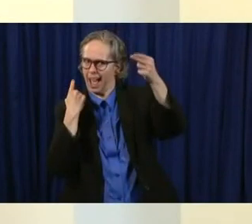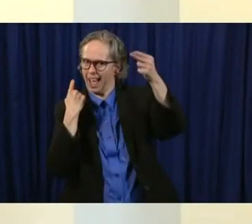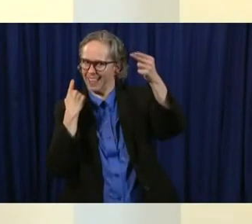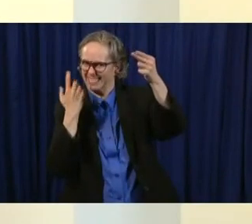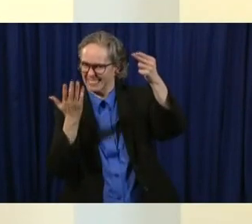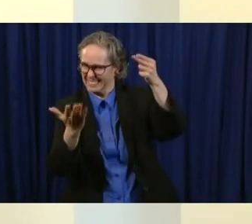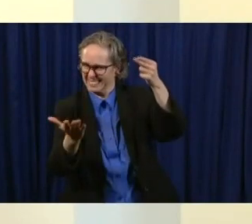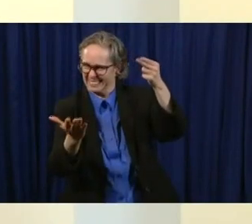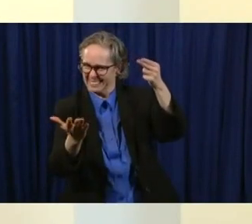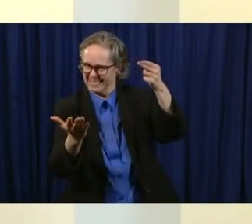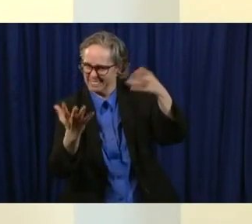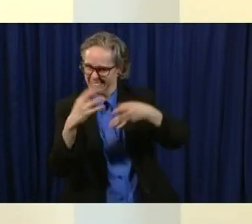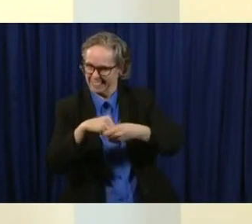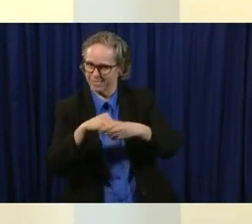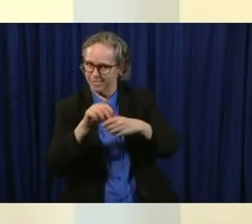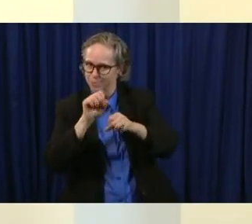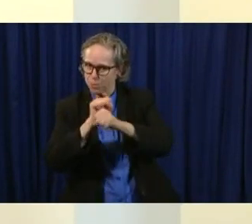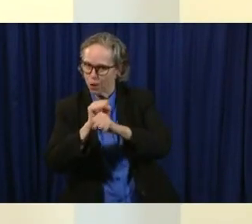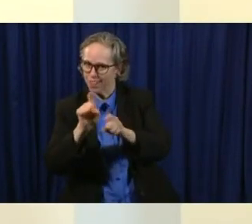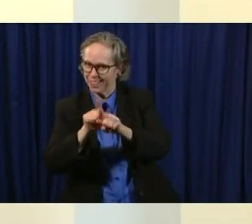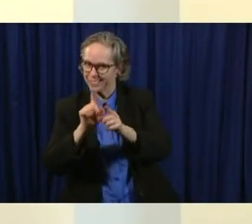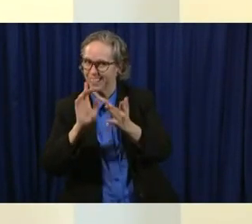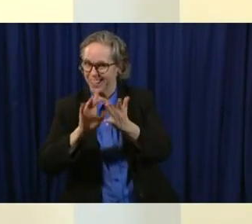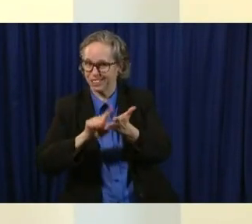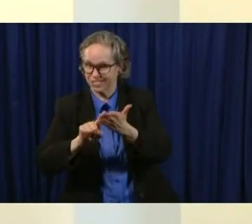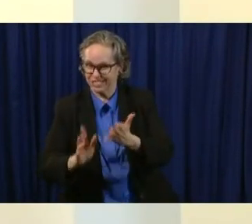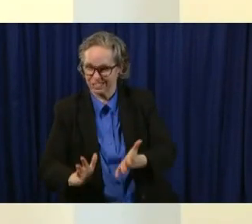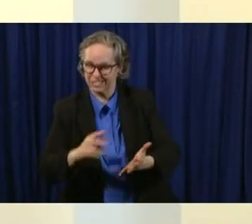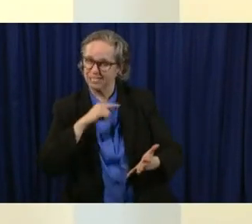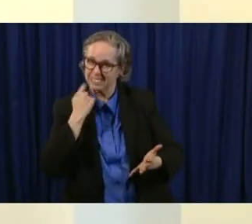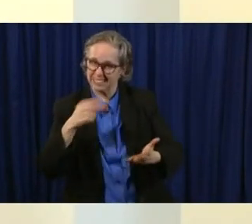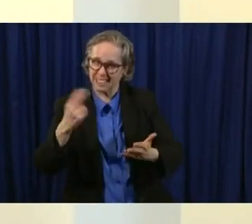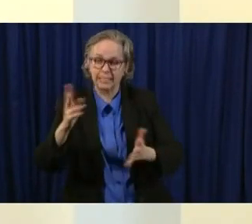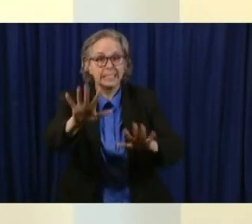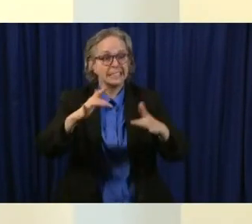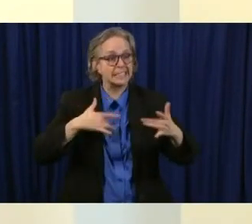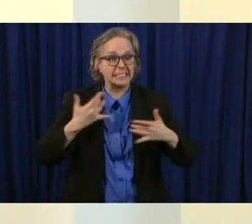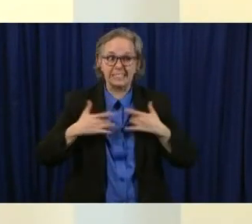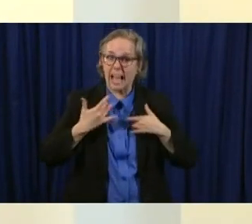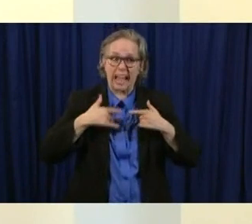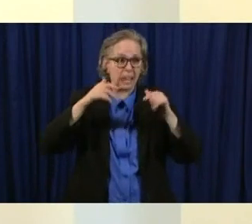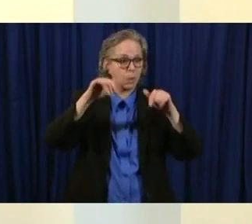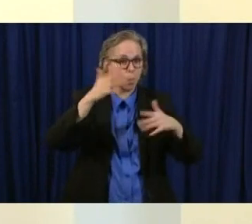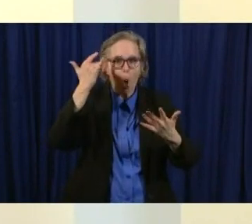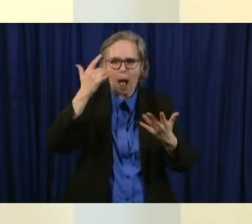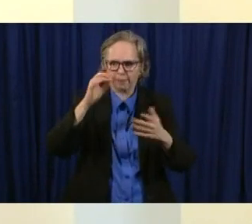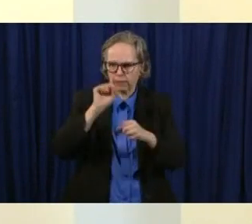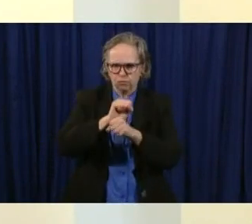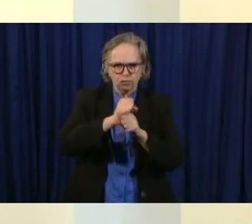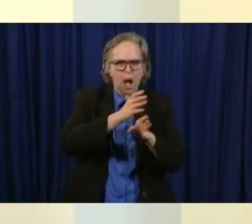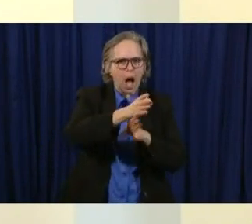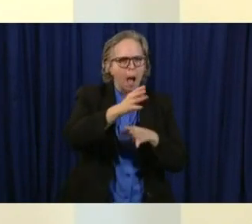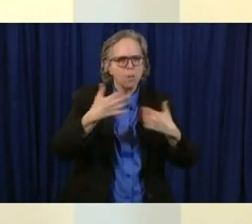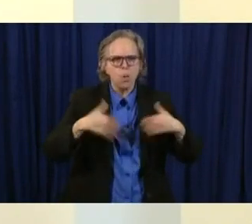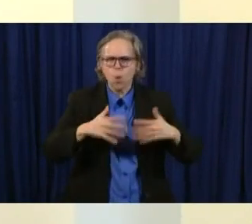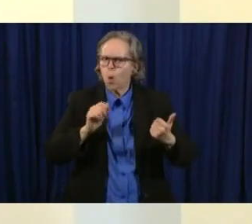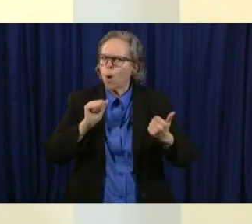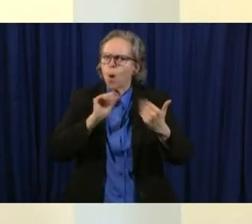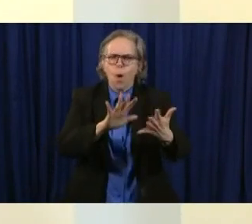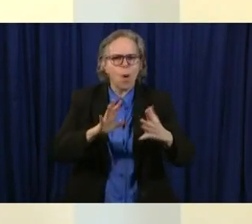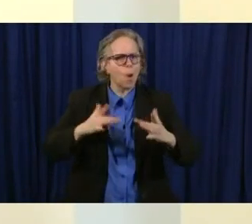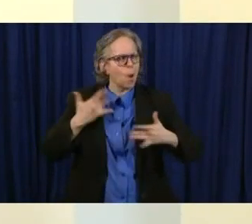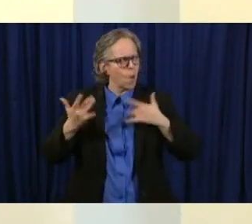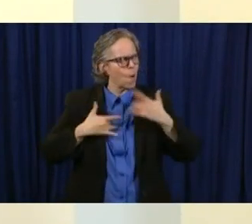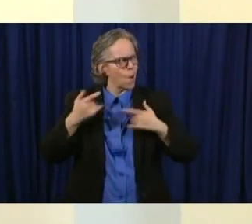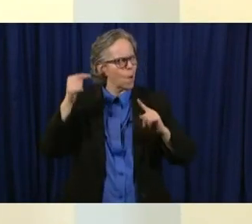as a workforce prior to this and and i'm very excited about it um but i'm really excited about it meeting everyone where they're at